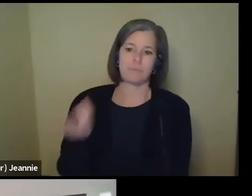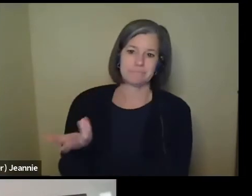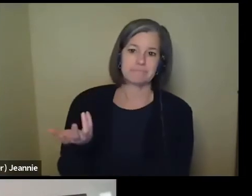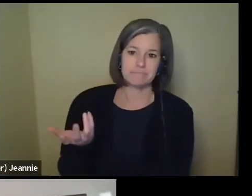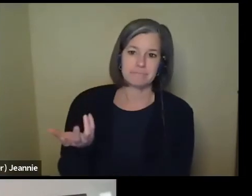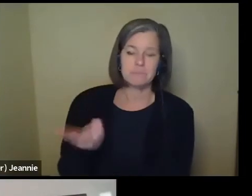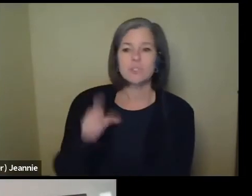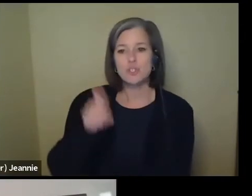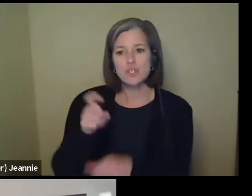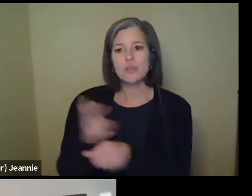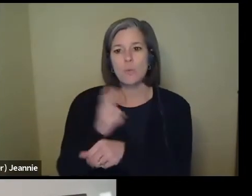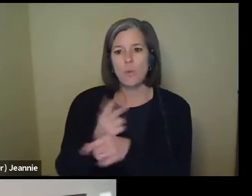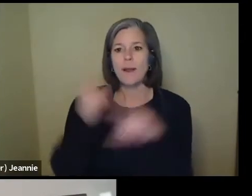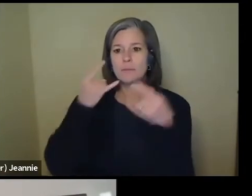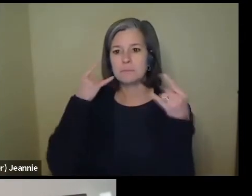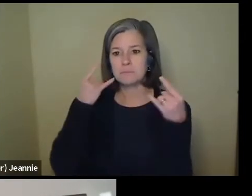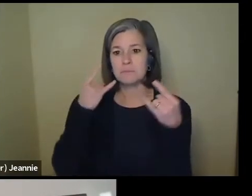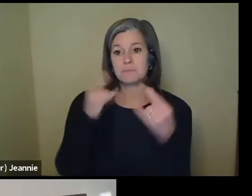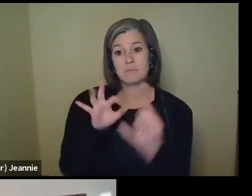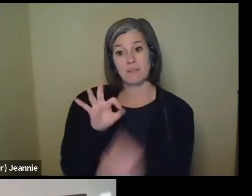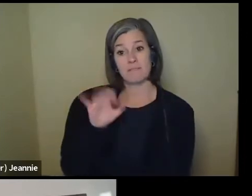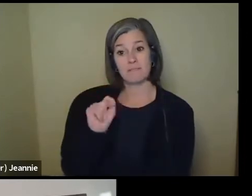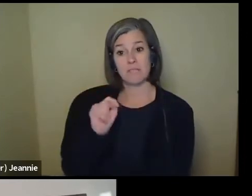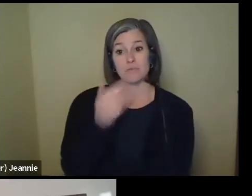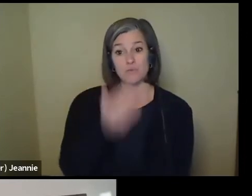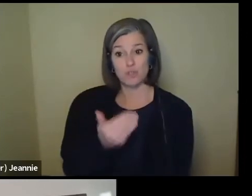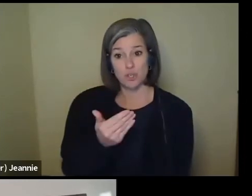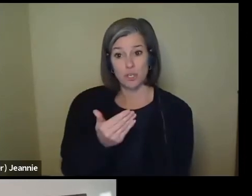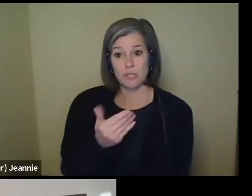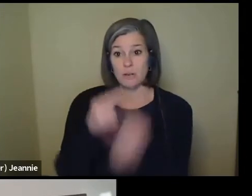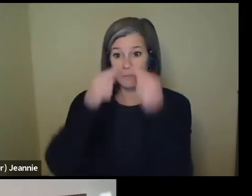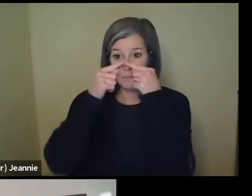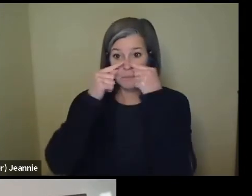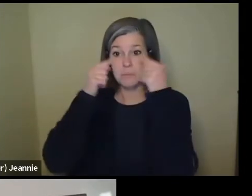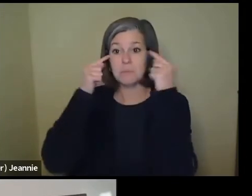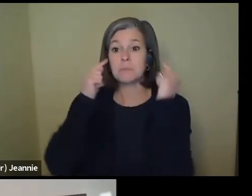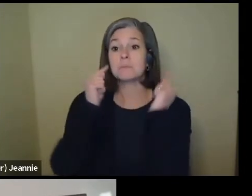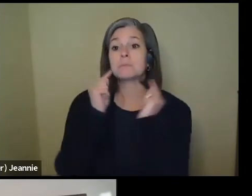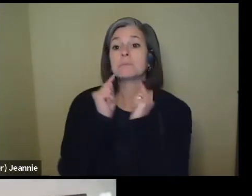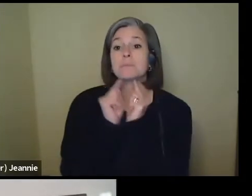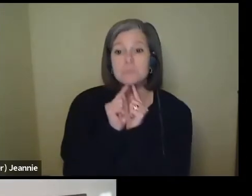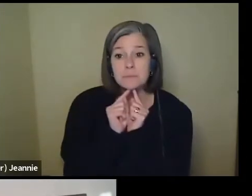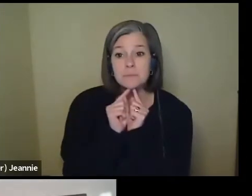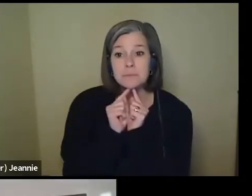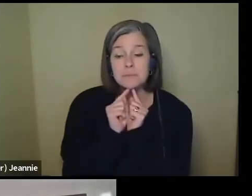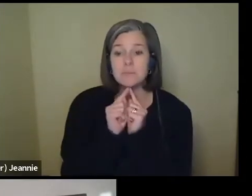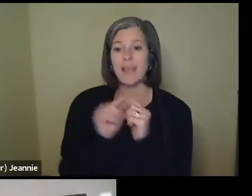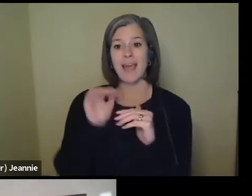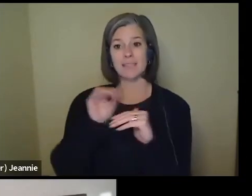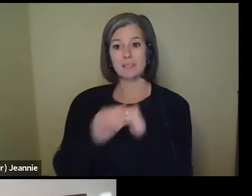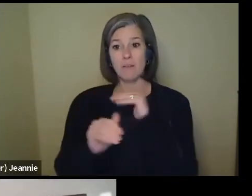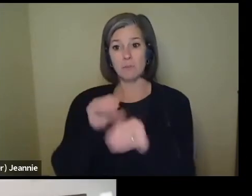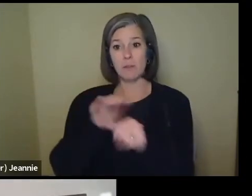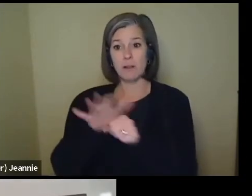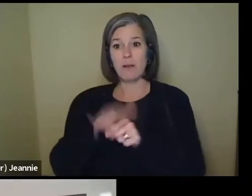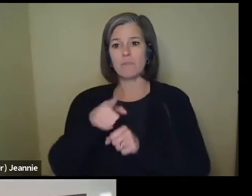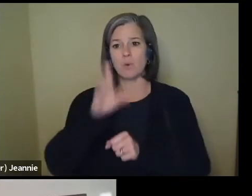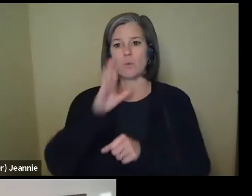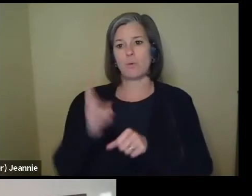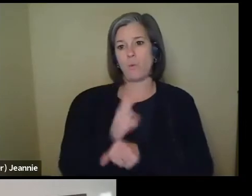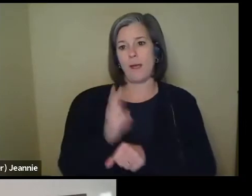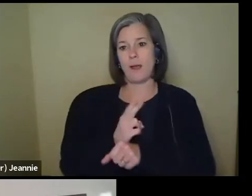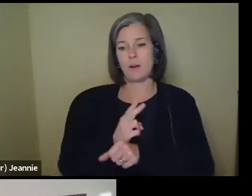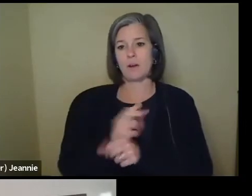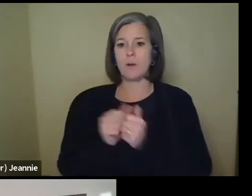should wear a mask that fits you all the way around and is comfortable enough that you're just going to wear it without a lot of